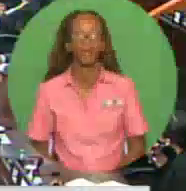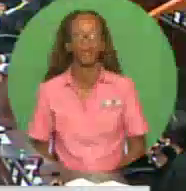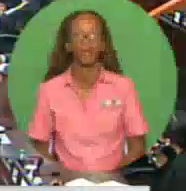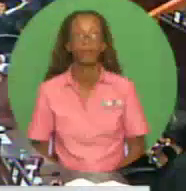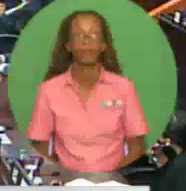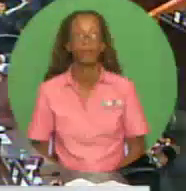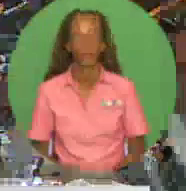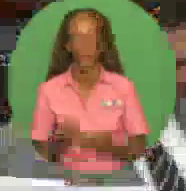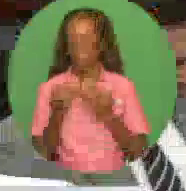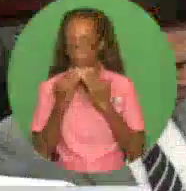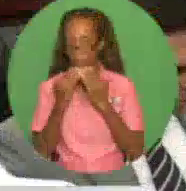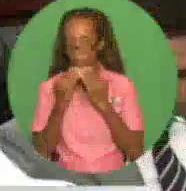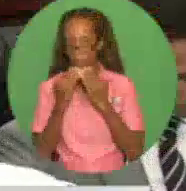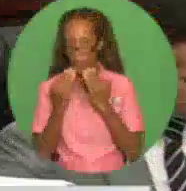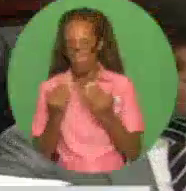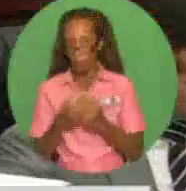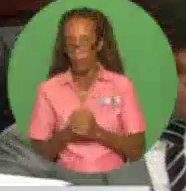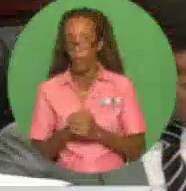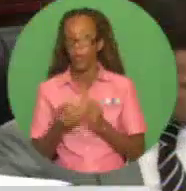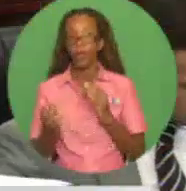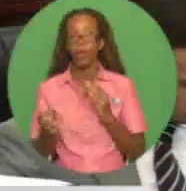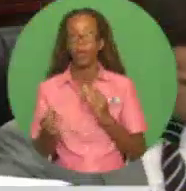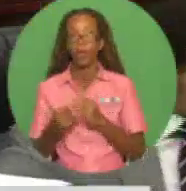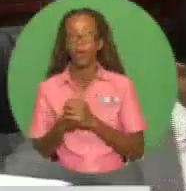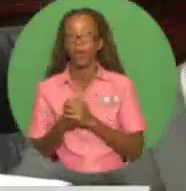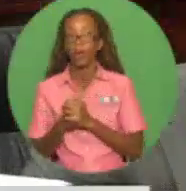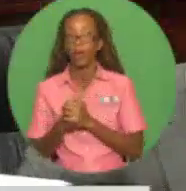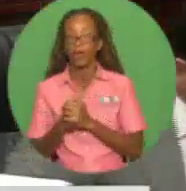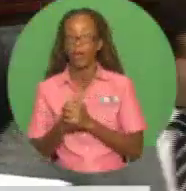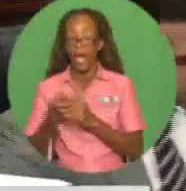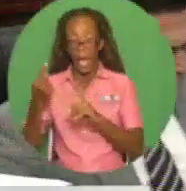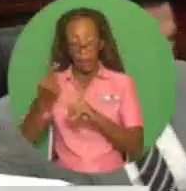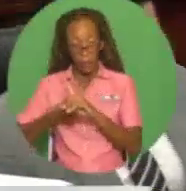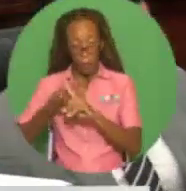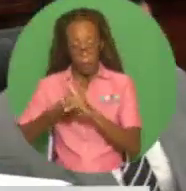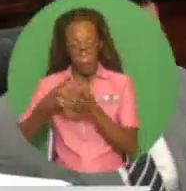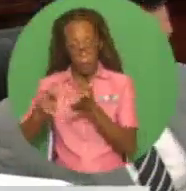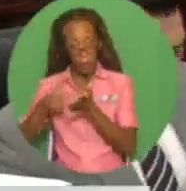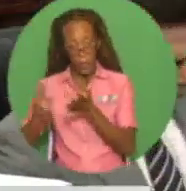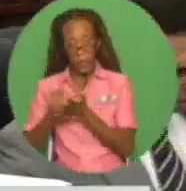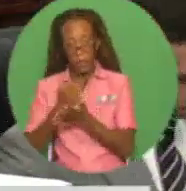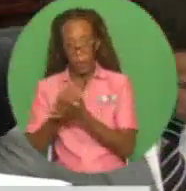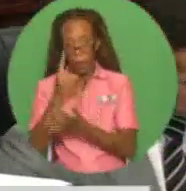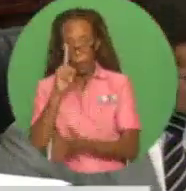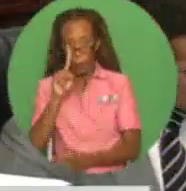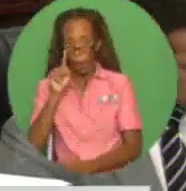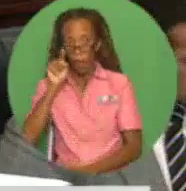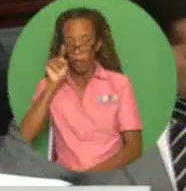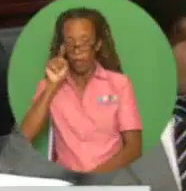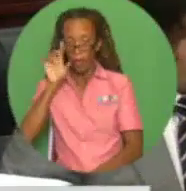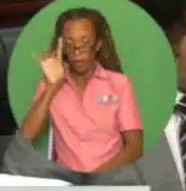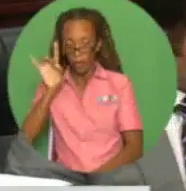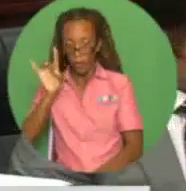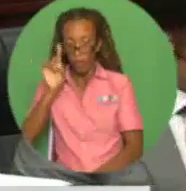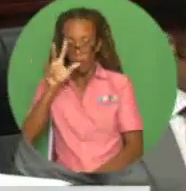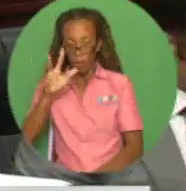Thank you, Madam Speaker. In addition, the monthly wage bill amounted to $183 million, or $2.2